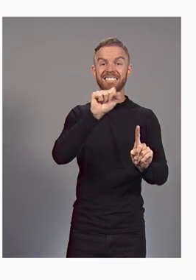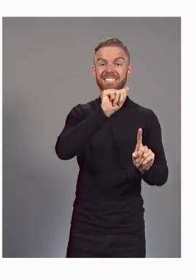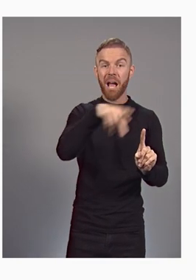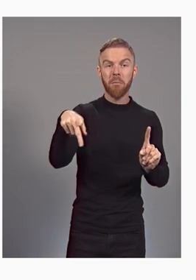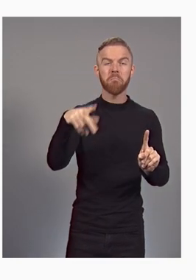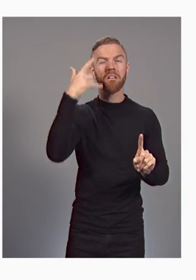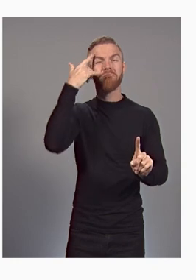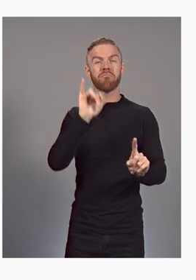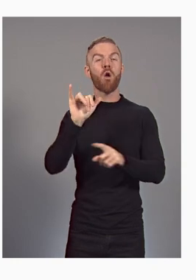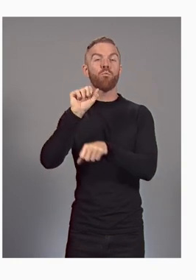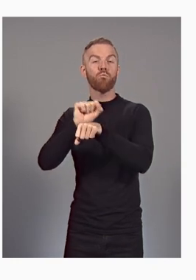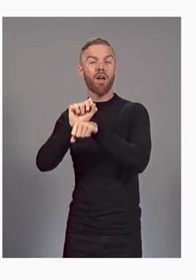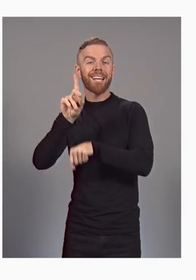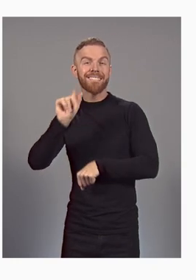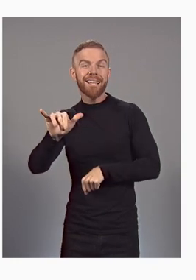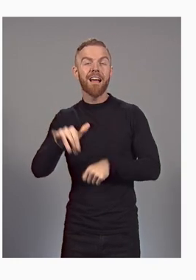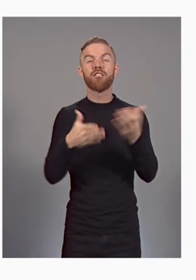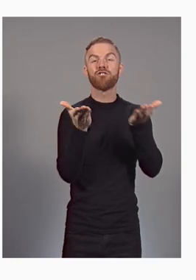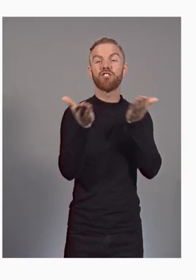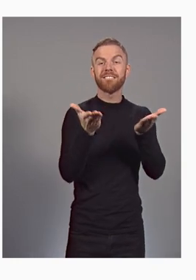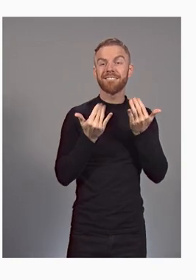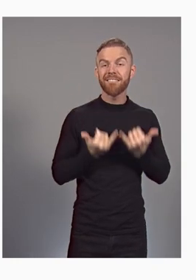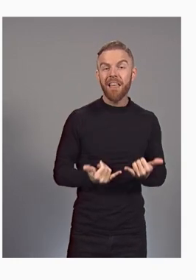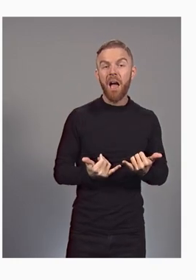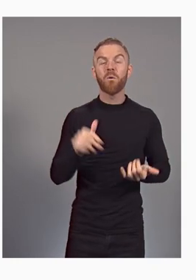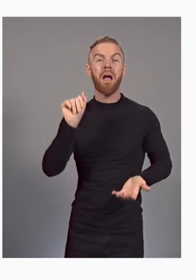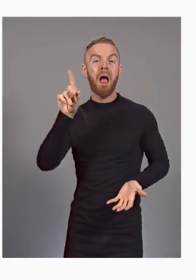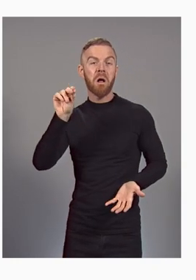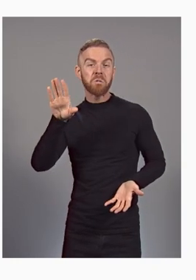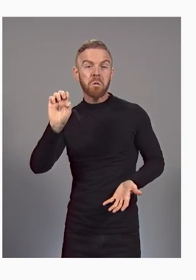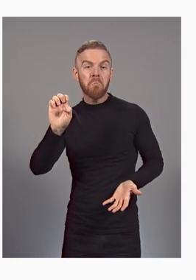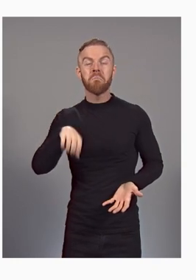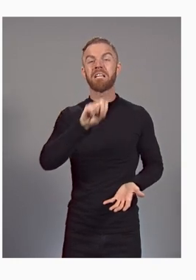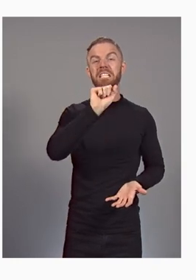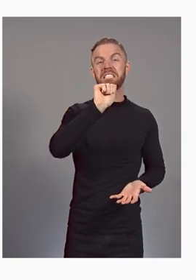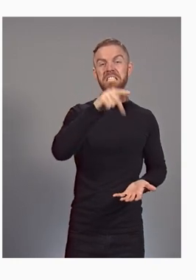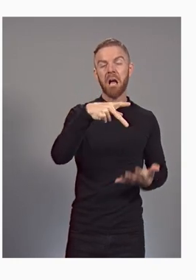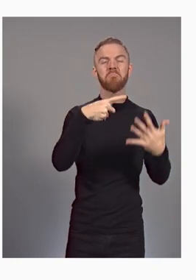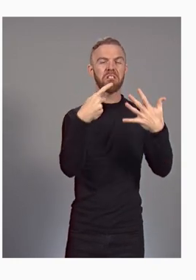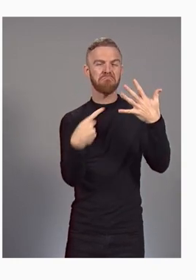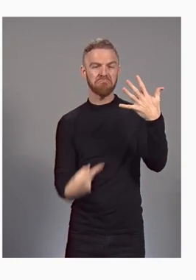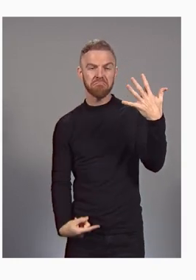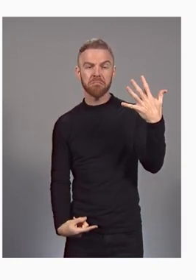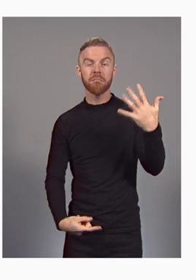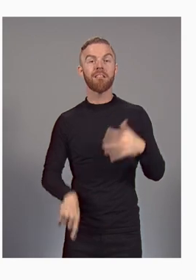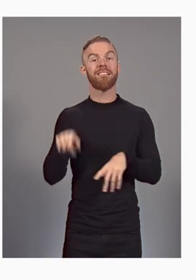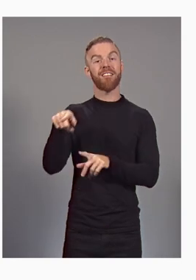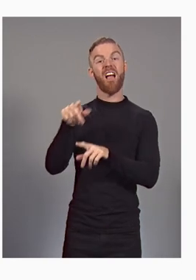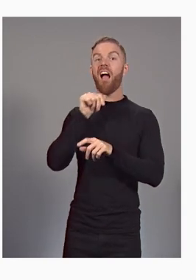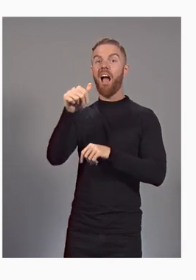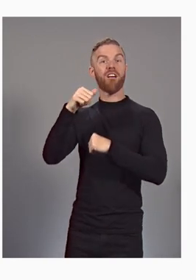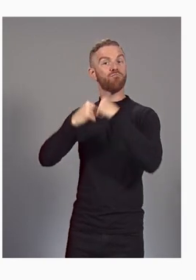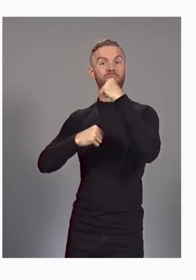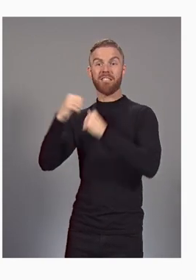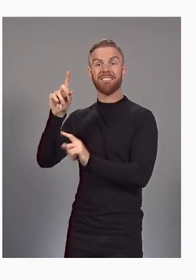Workday, ServiceNow, Adobe, SAP, and others, with unstructured data and semi-structured data such